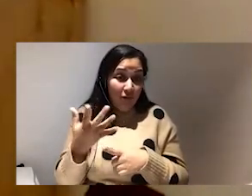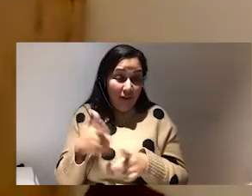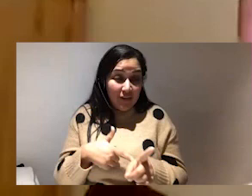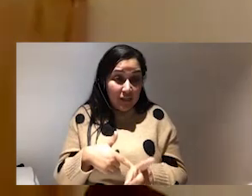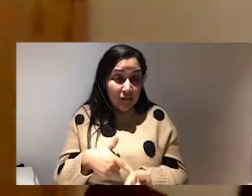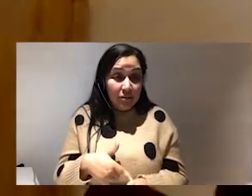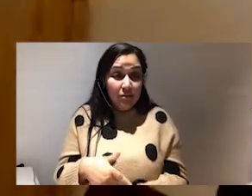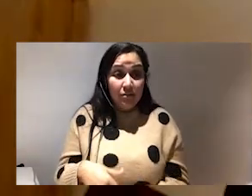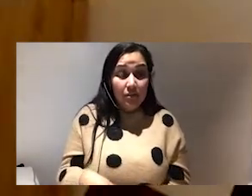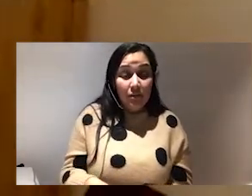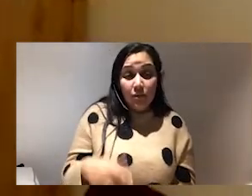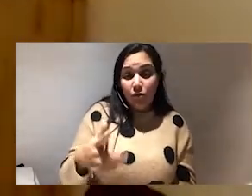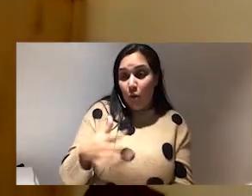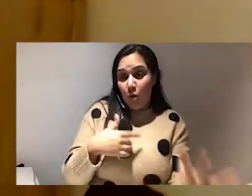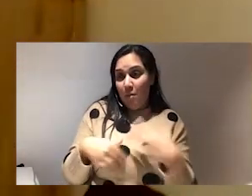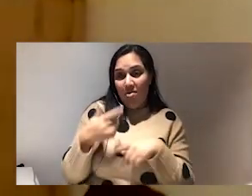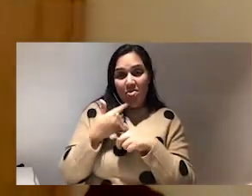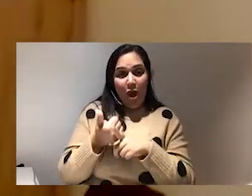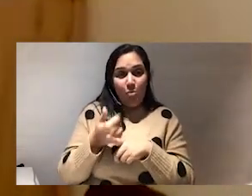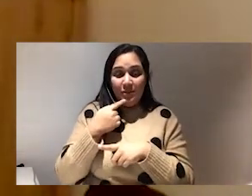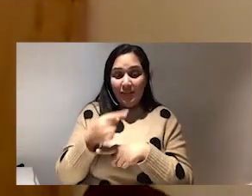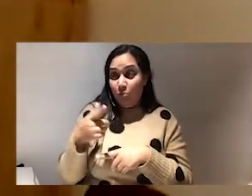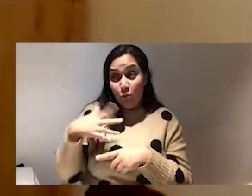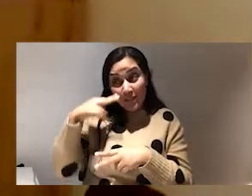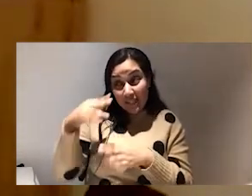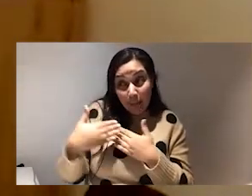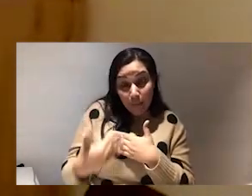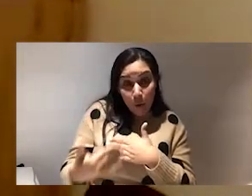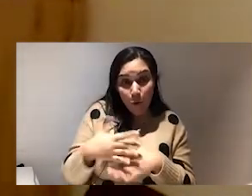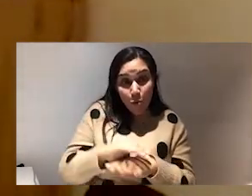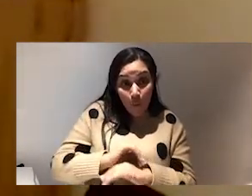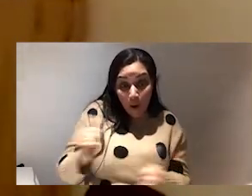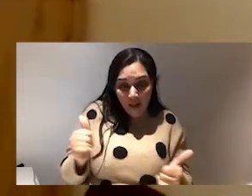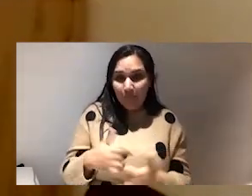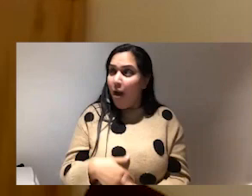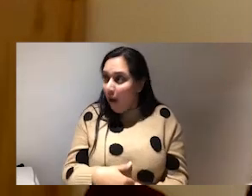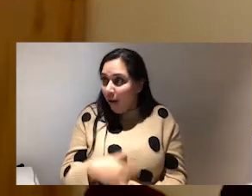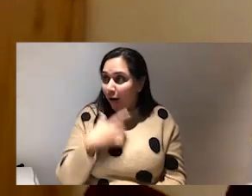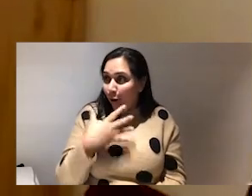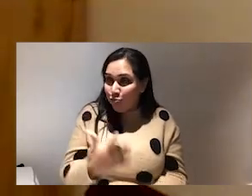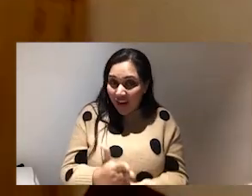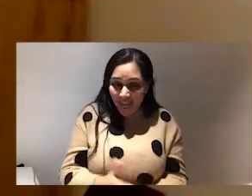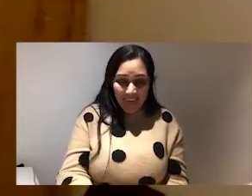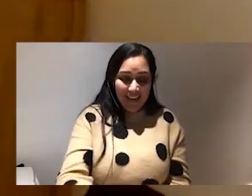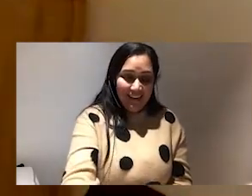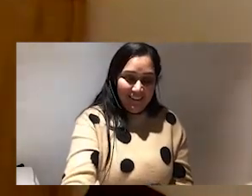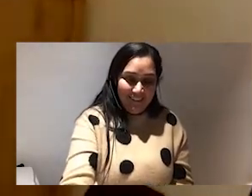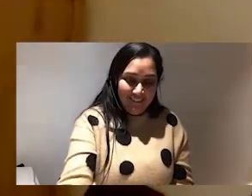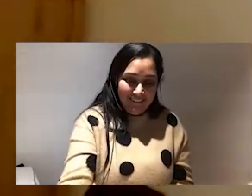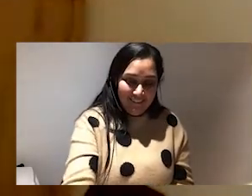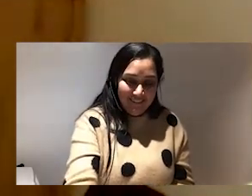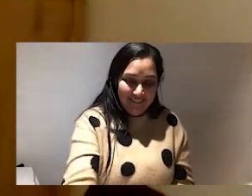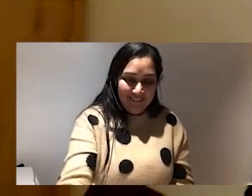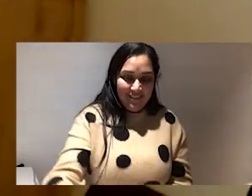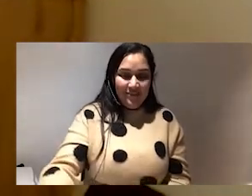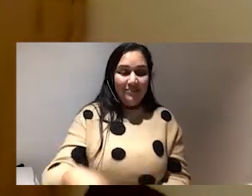know my therapist is like you don't need to see me anymore you're well I was like what but having